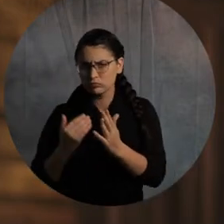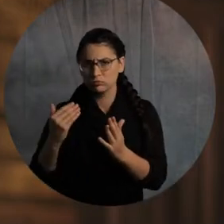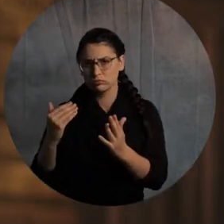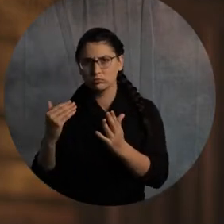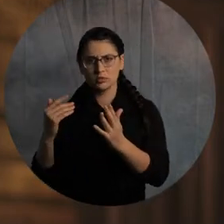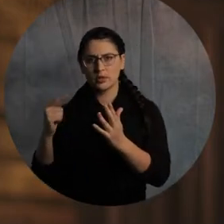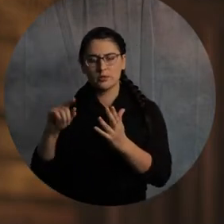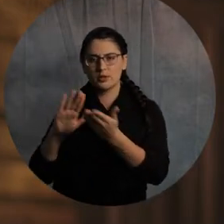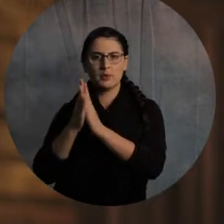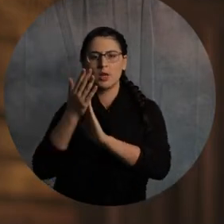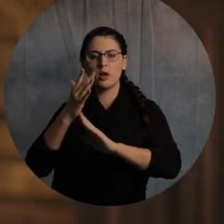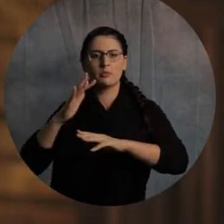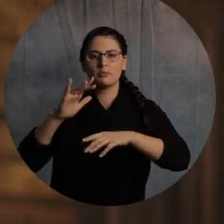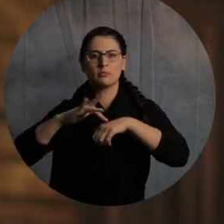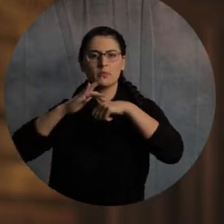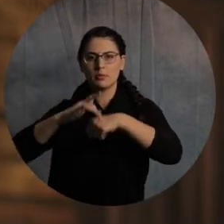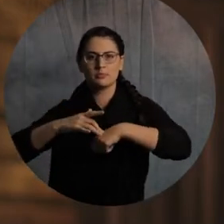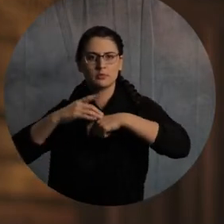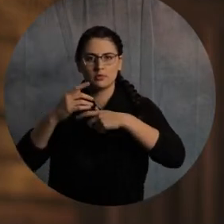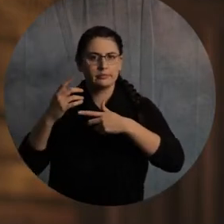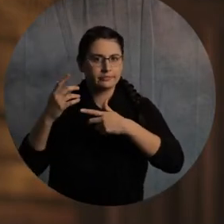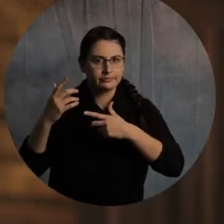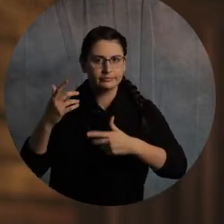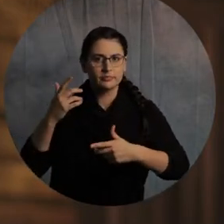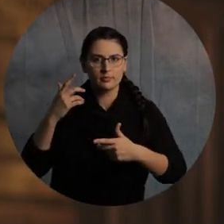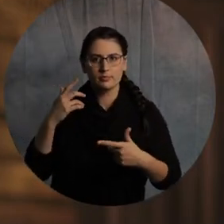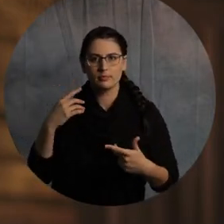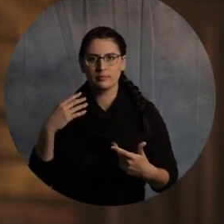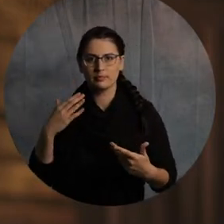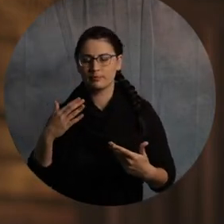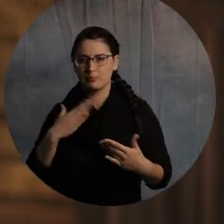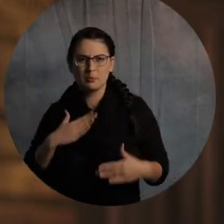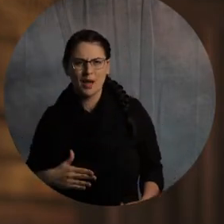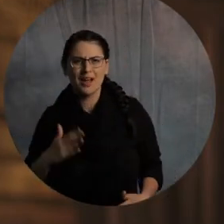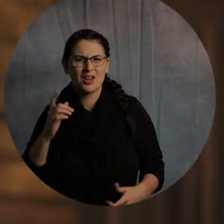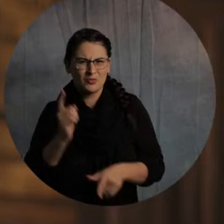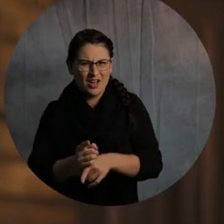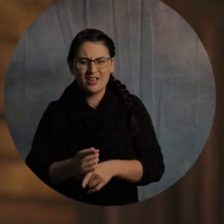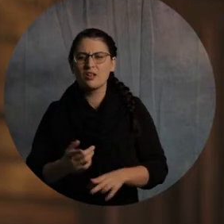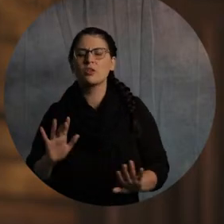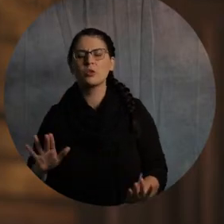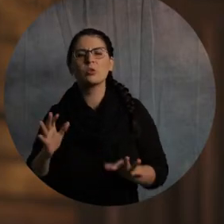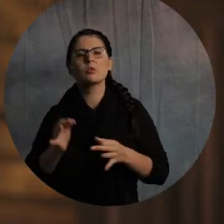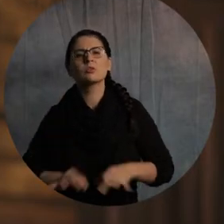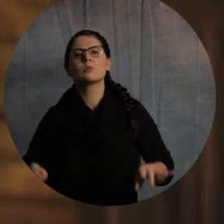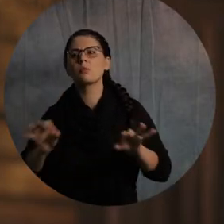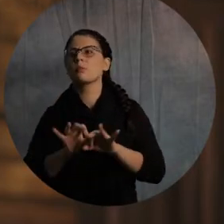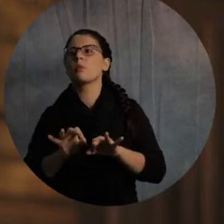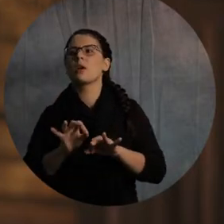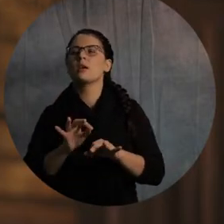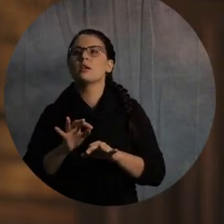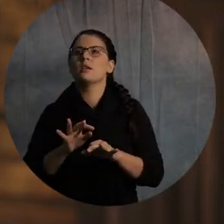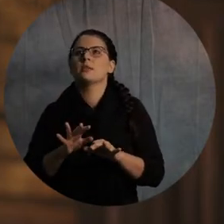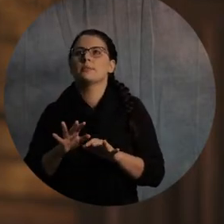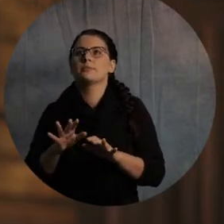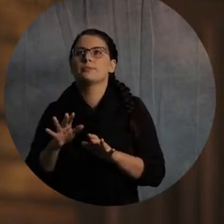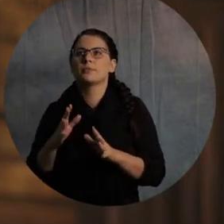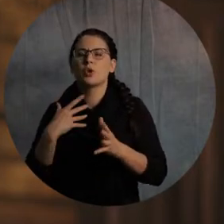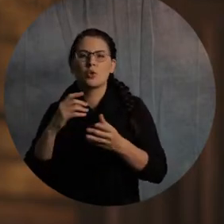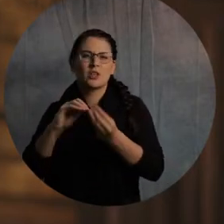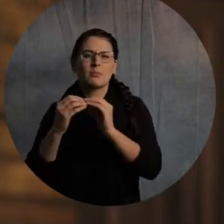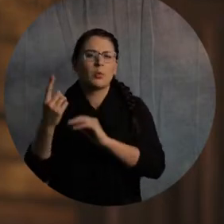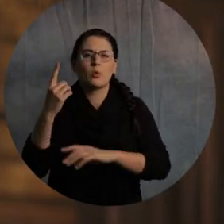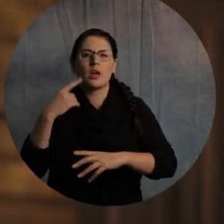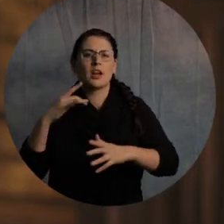fly and see this person, or car, or wherever it might be. And so I think the number one thing I want to